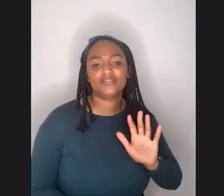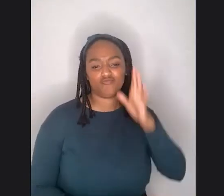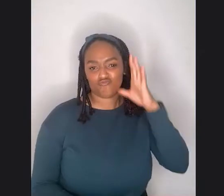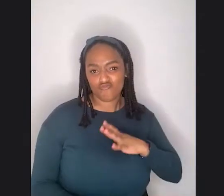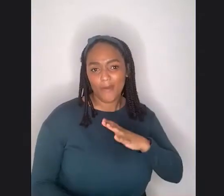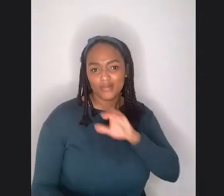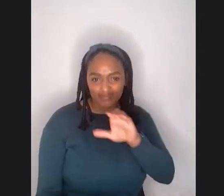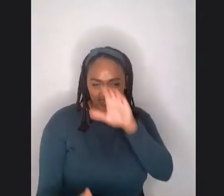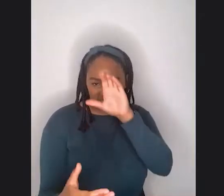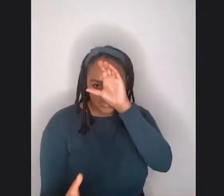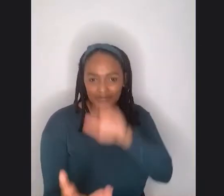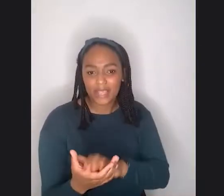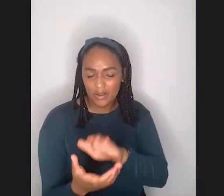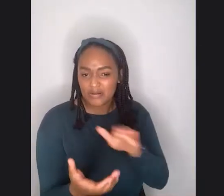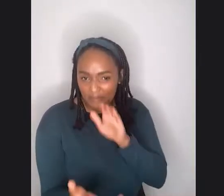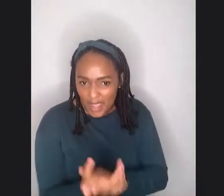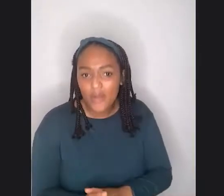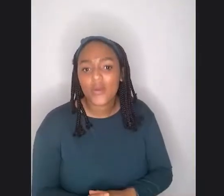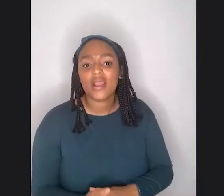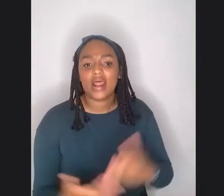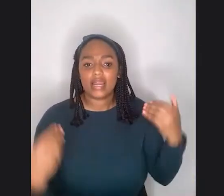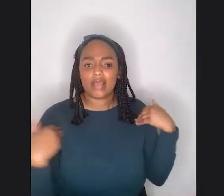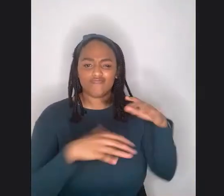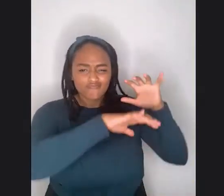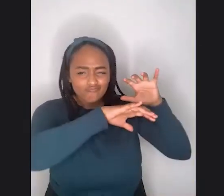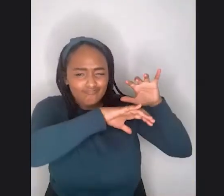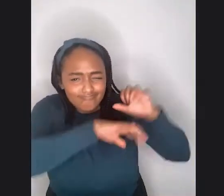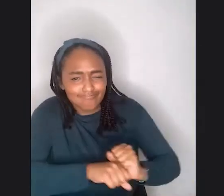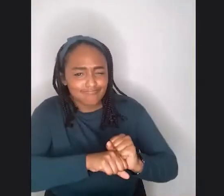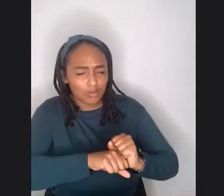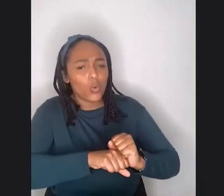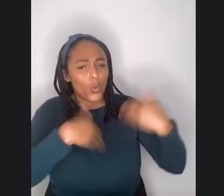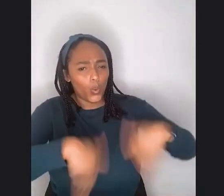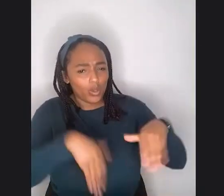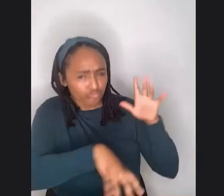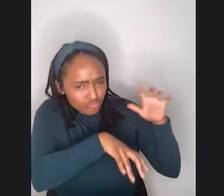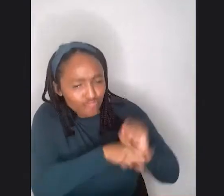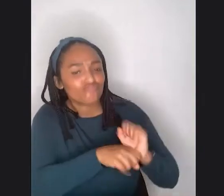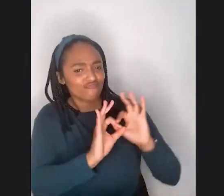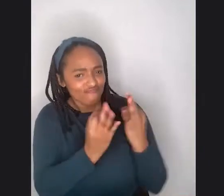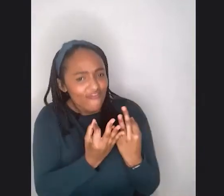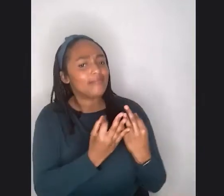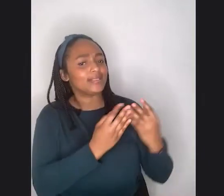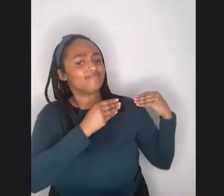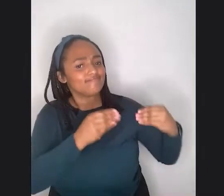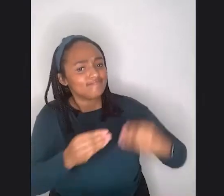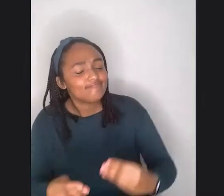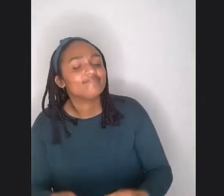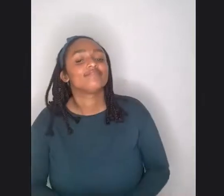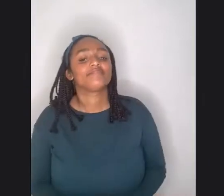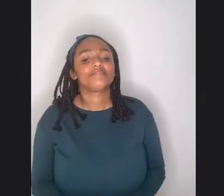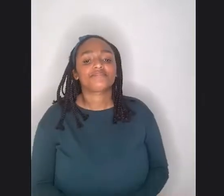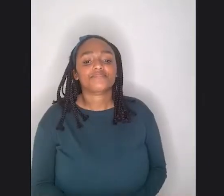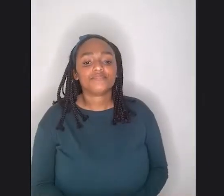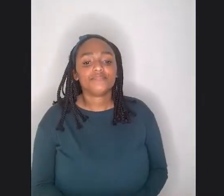an Orthodox family, Orthodox in-laws, if what I'm doing is not brave, I don't know what is. Um,